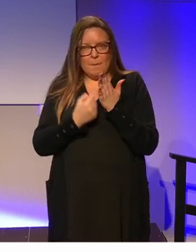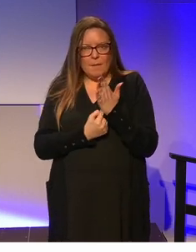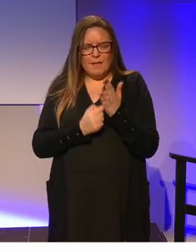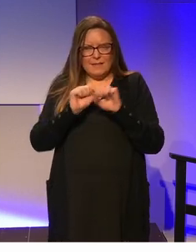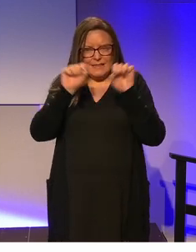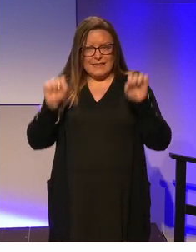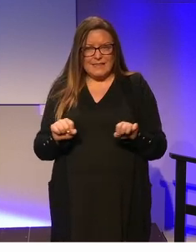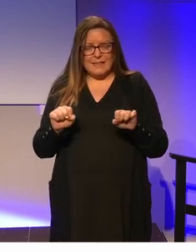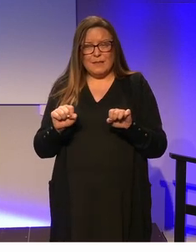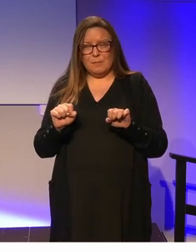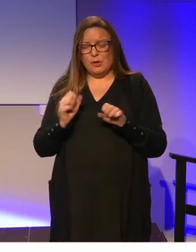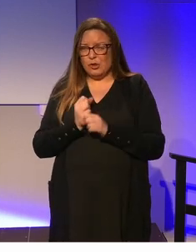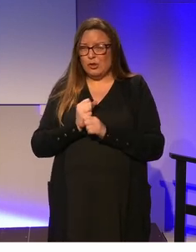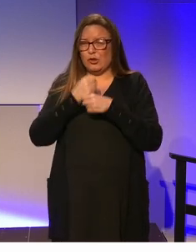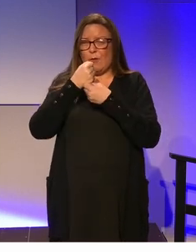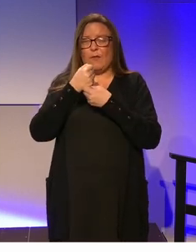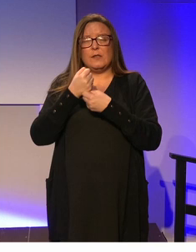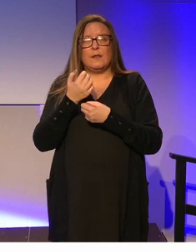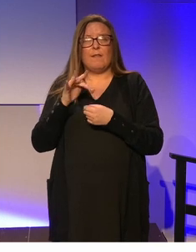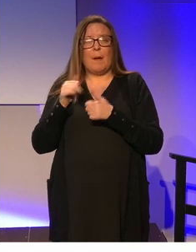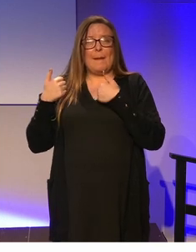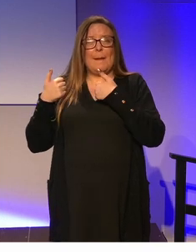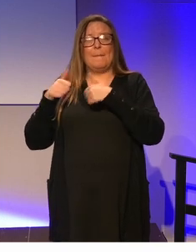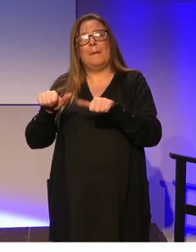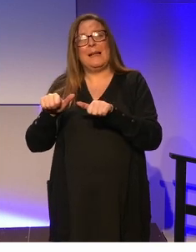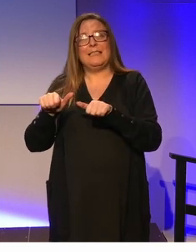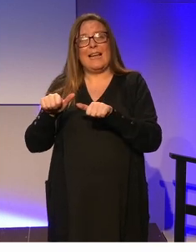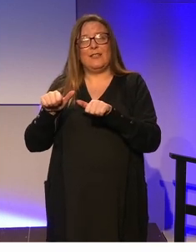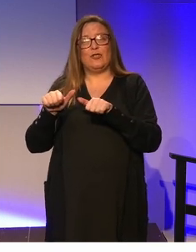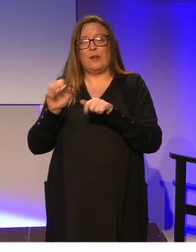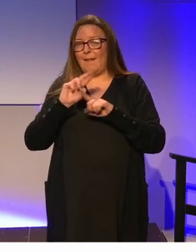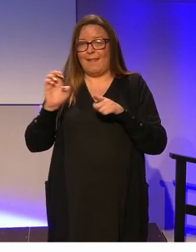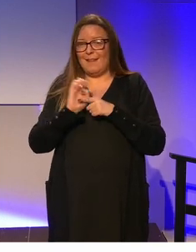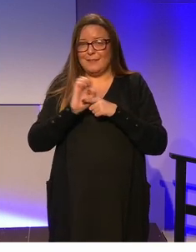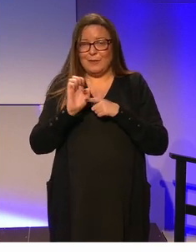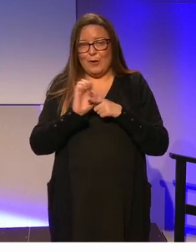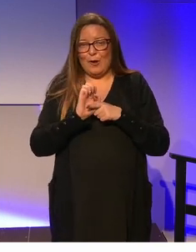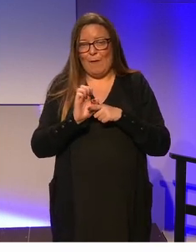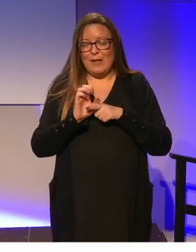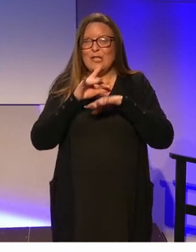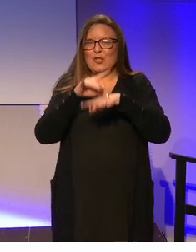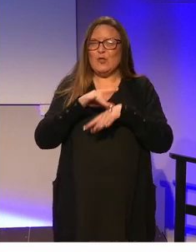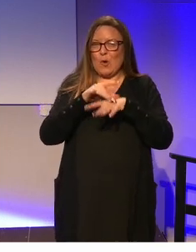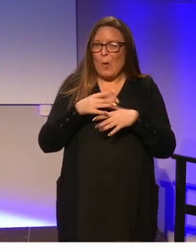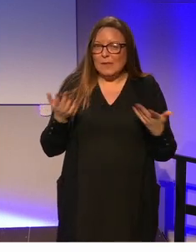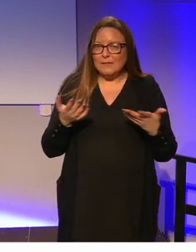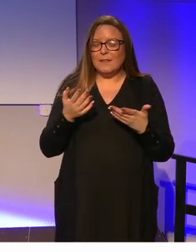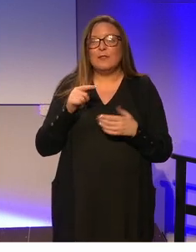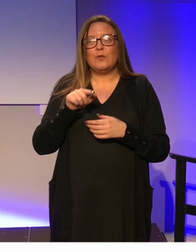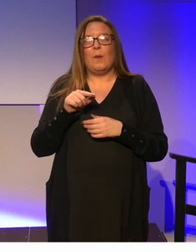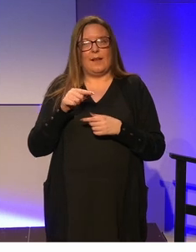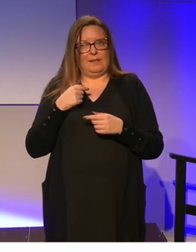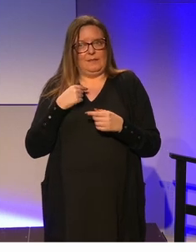implementation deficit disorder and however while that is true I would argue that yes